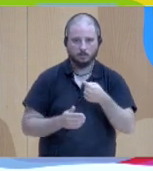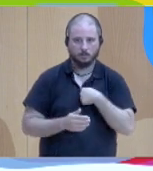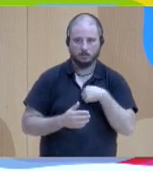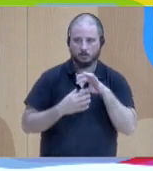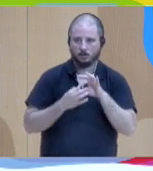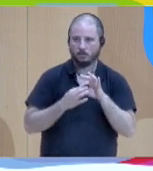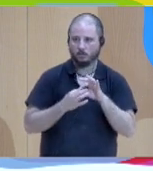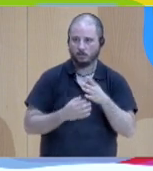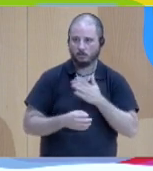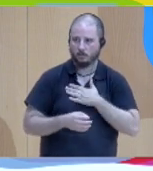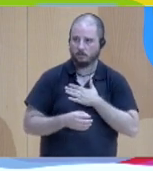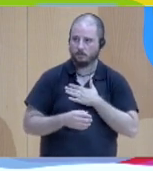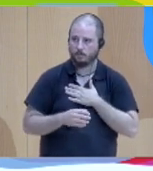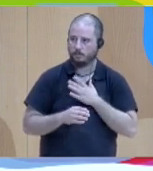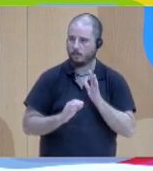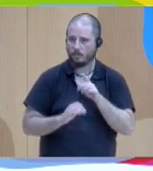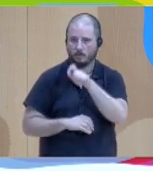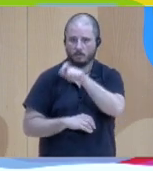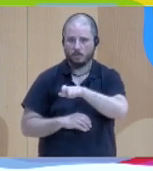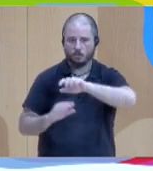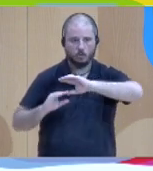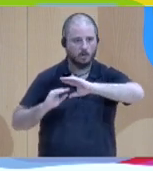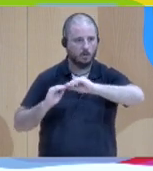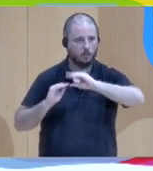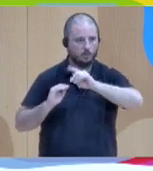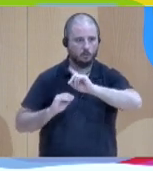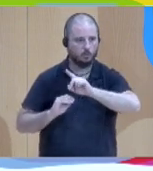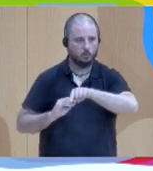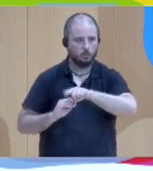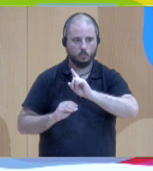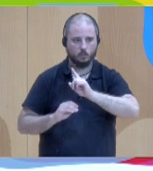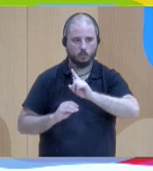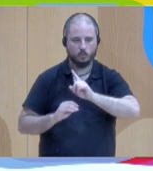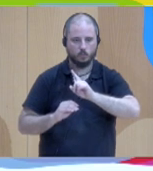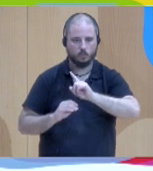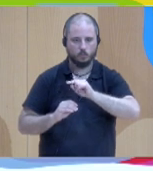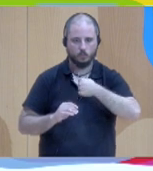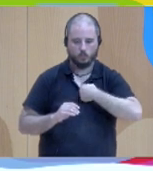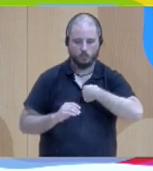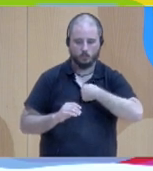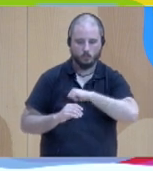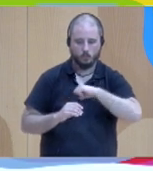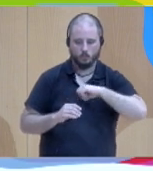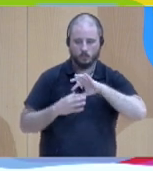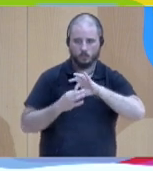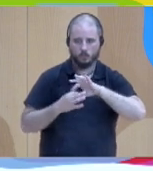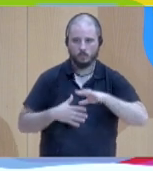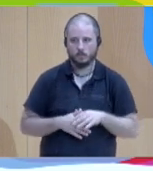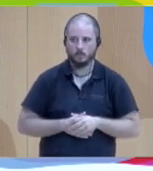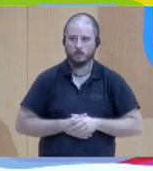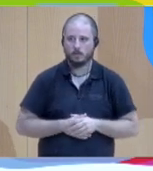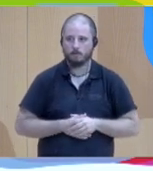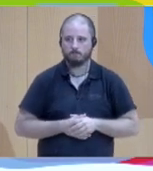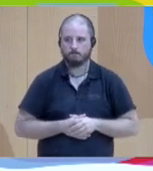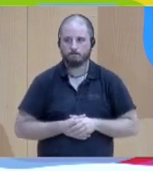alone it's you and the relationship and they started okay yeah well